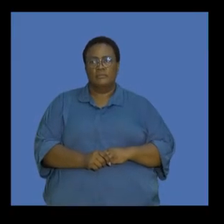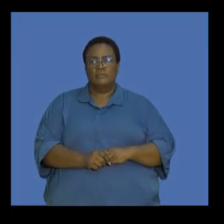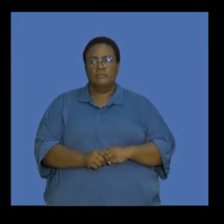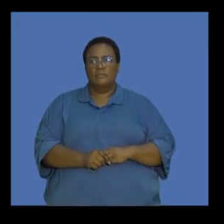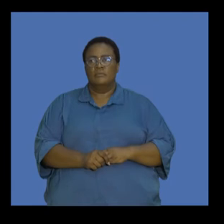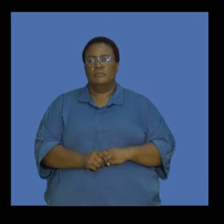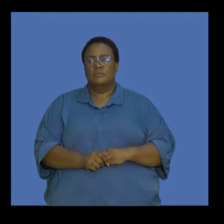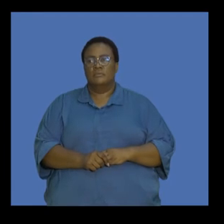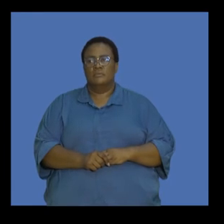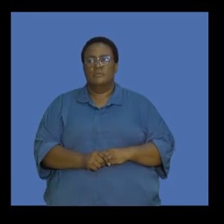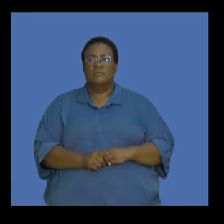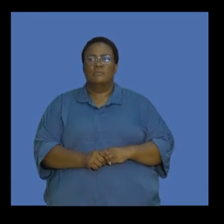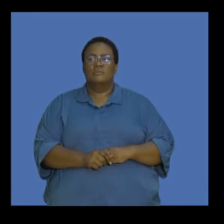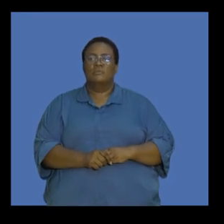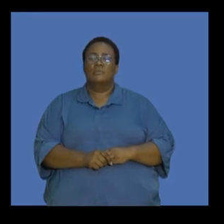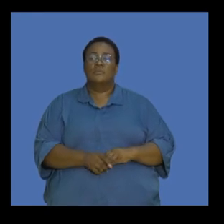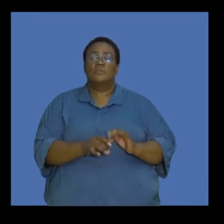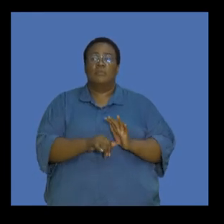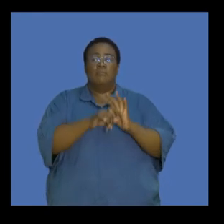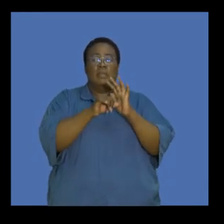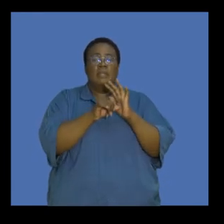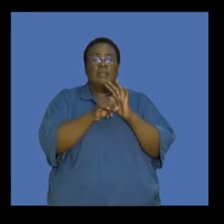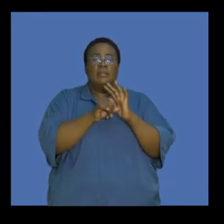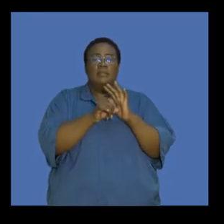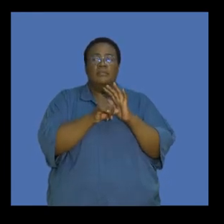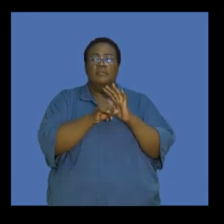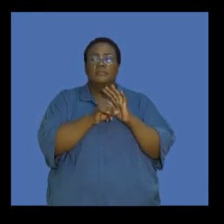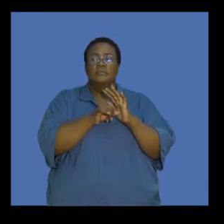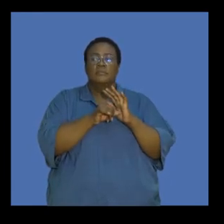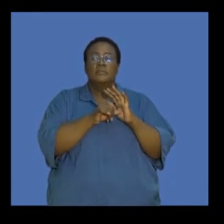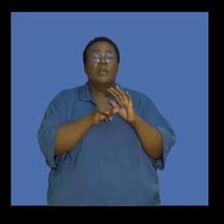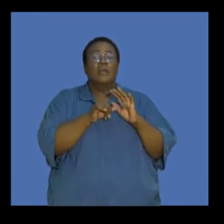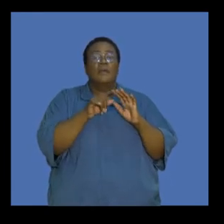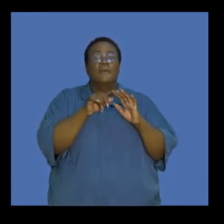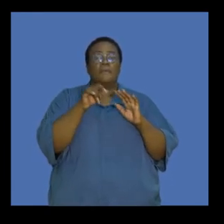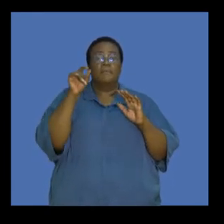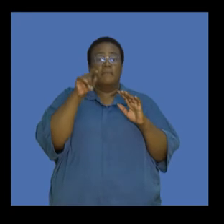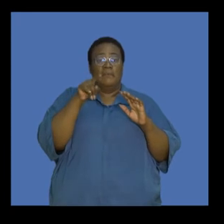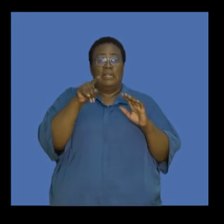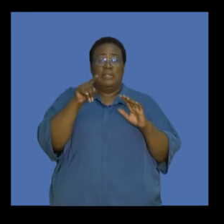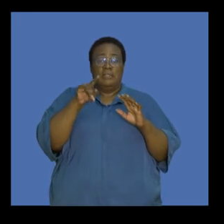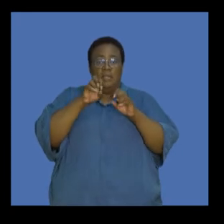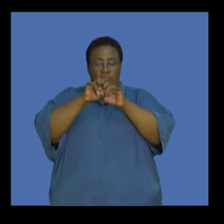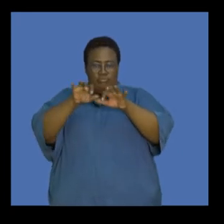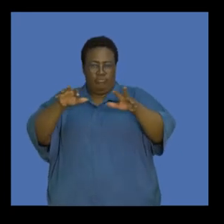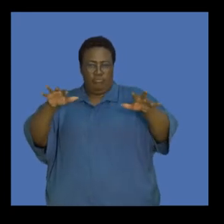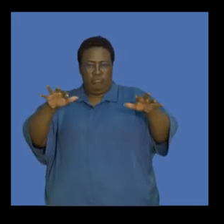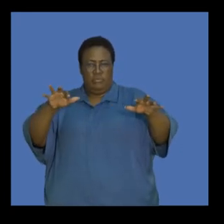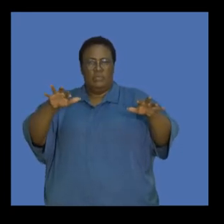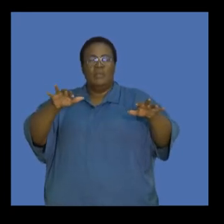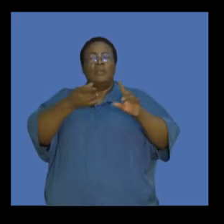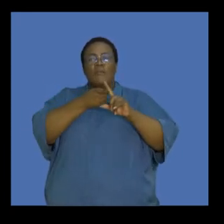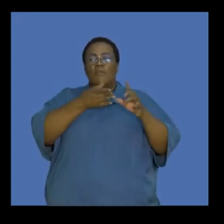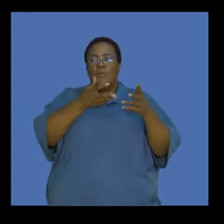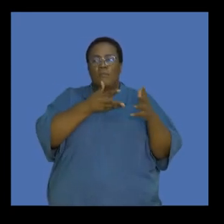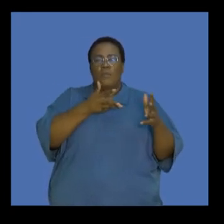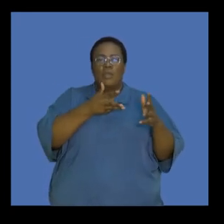Right. So, the main sources of these emissions come from natural sources are generally the